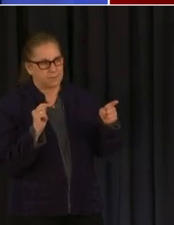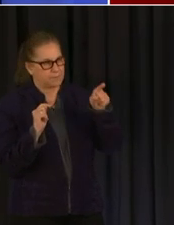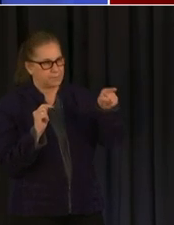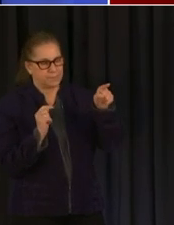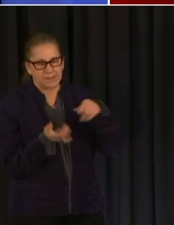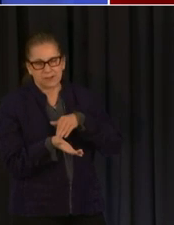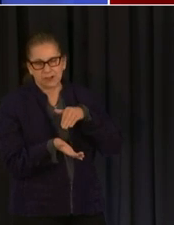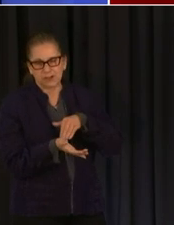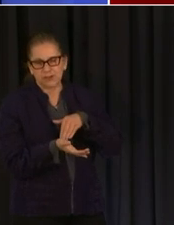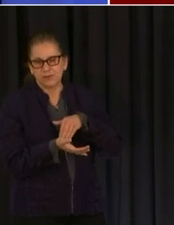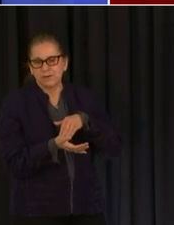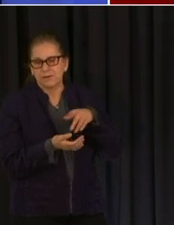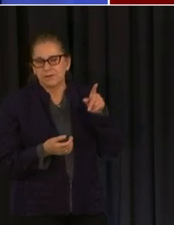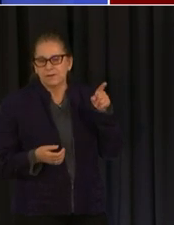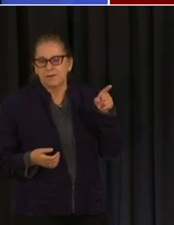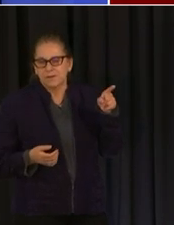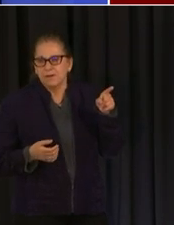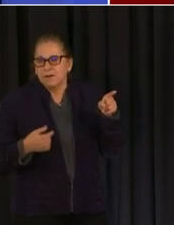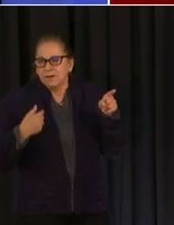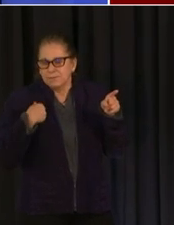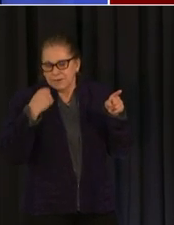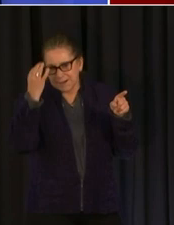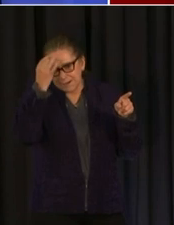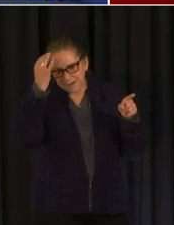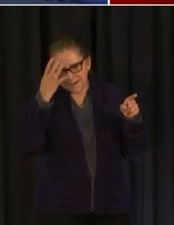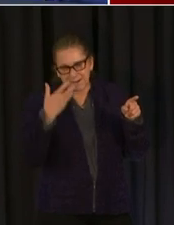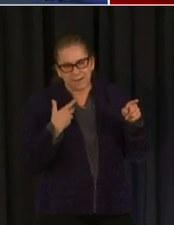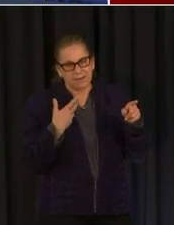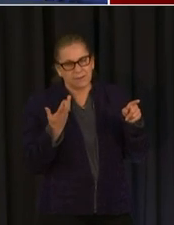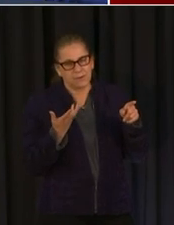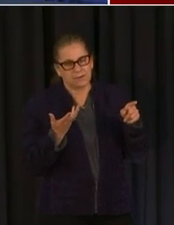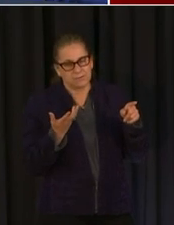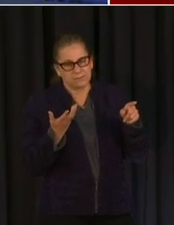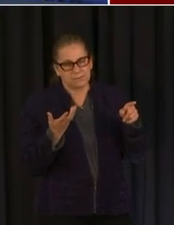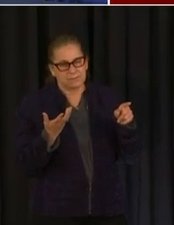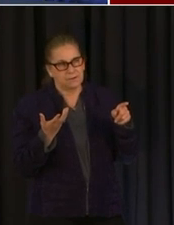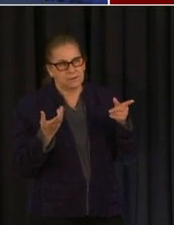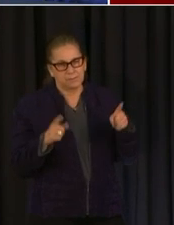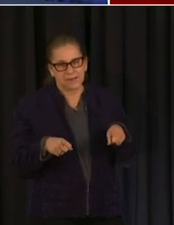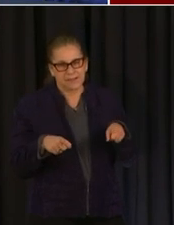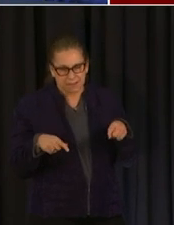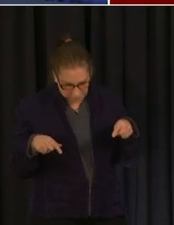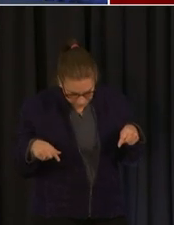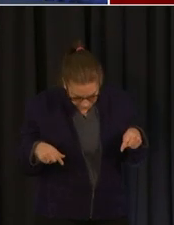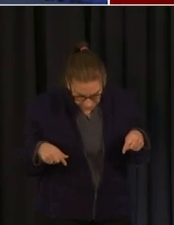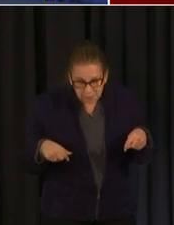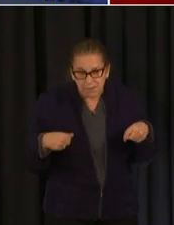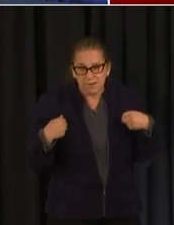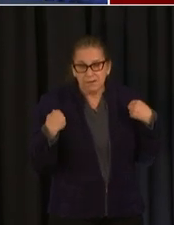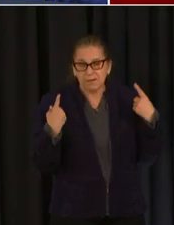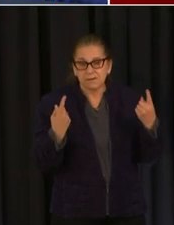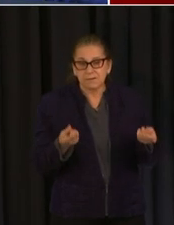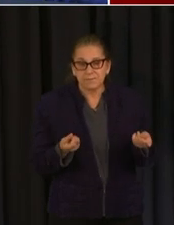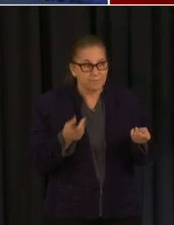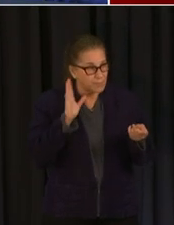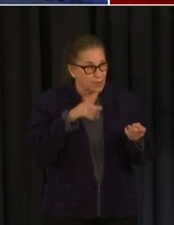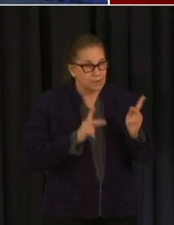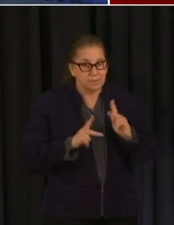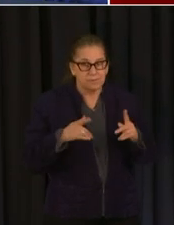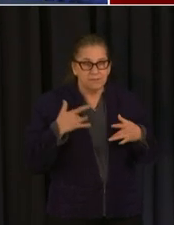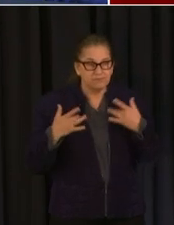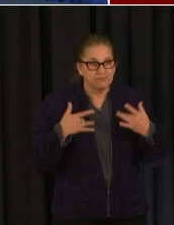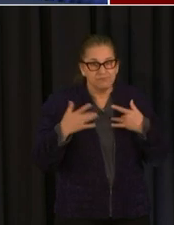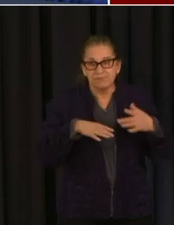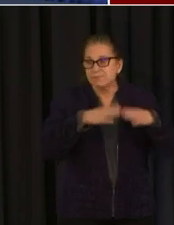know what are your thoughts as we get to this day that so many people have been waiting for and i know you know not always happy with